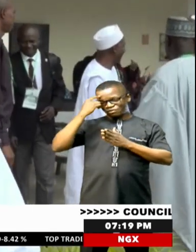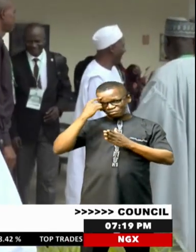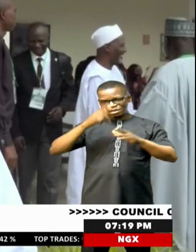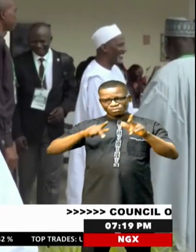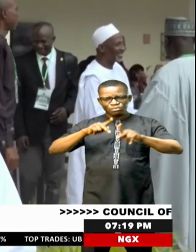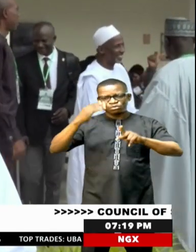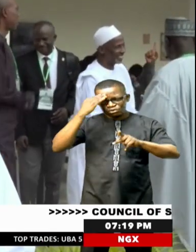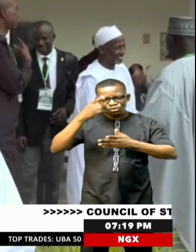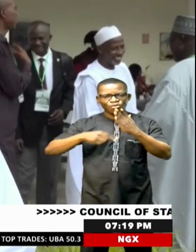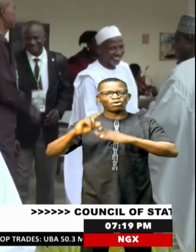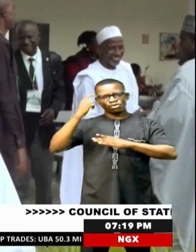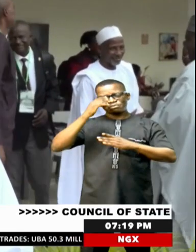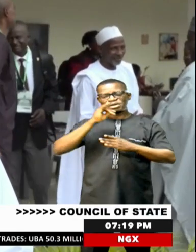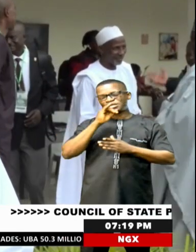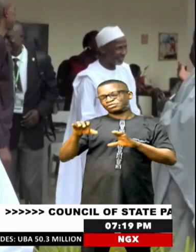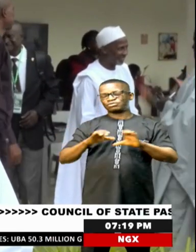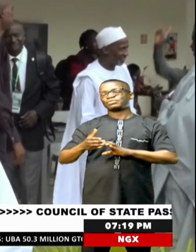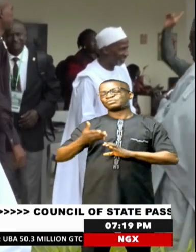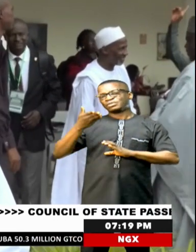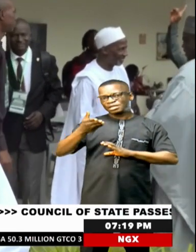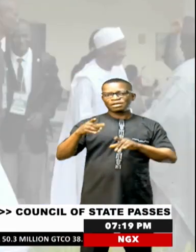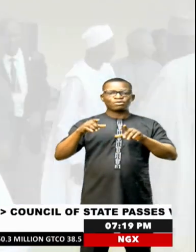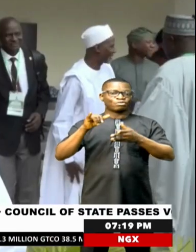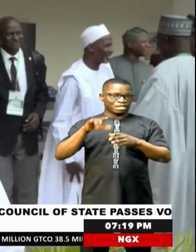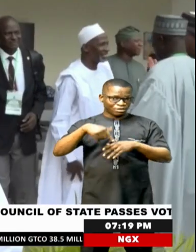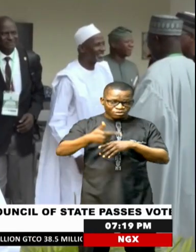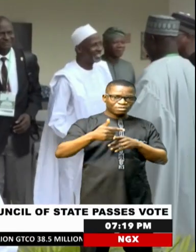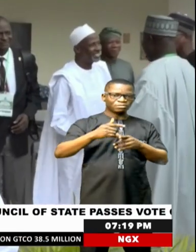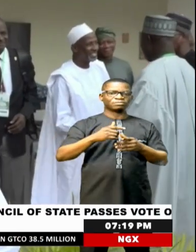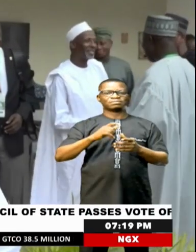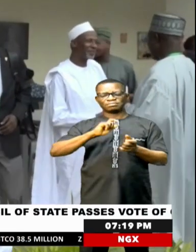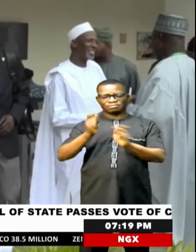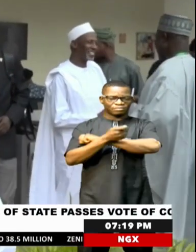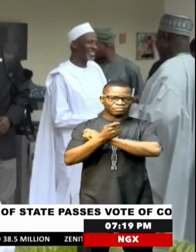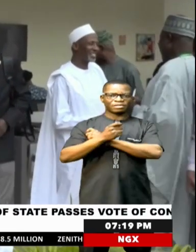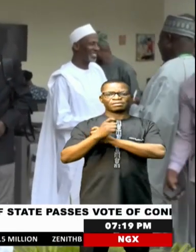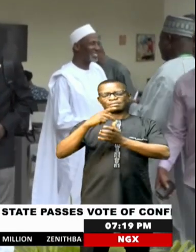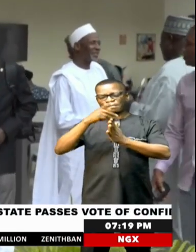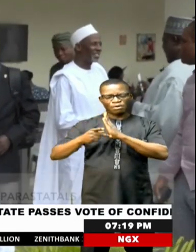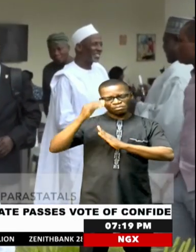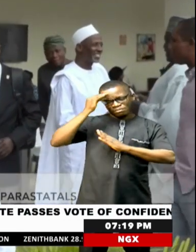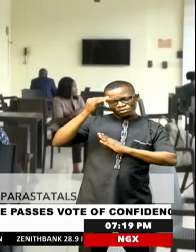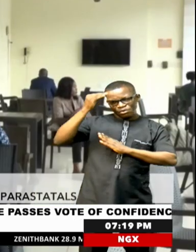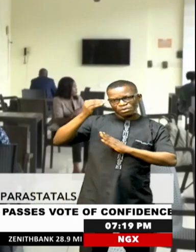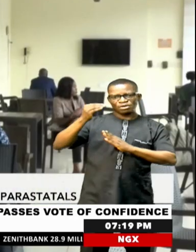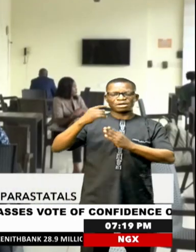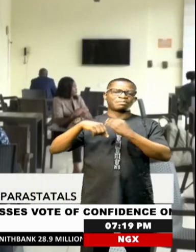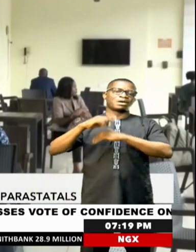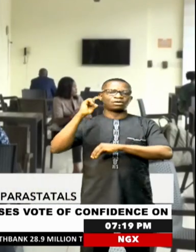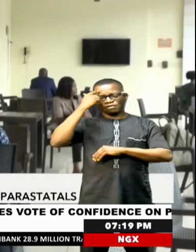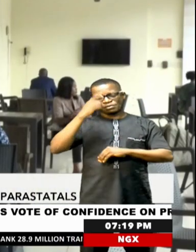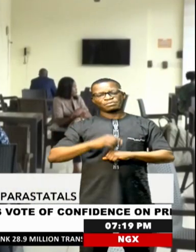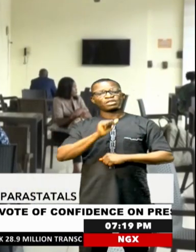exactly what the government is doing vis-a-vis or also transmit the views and also public opinions to the government. All of us